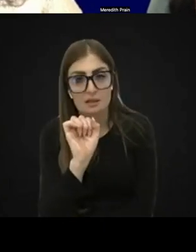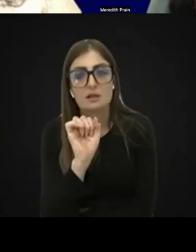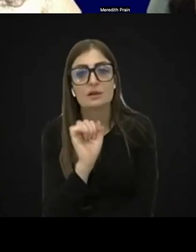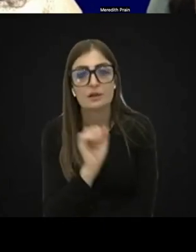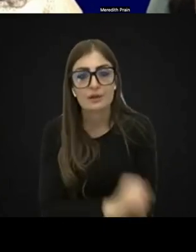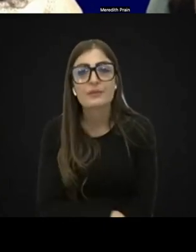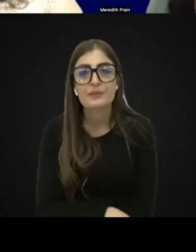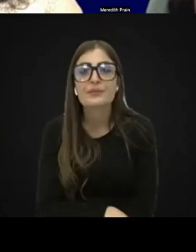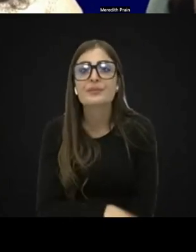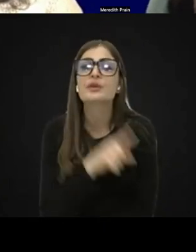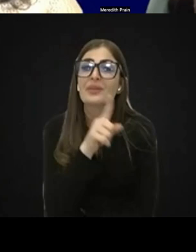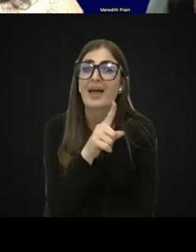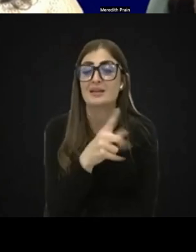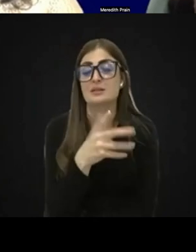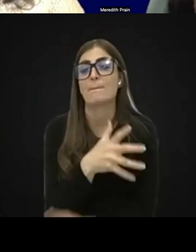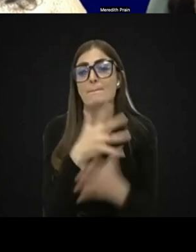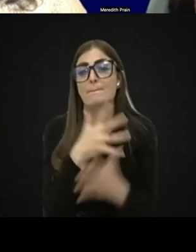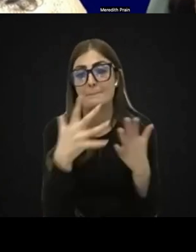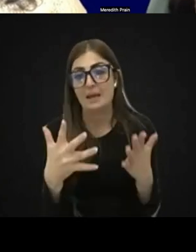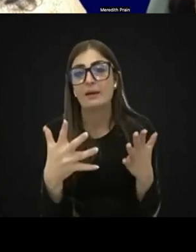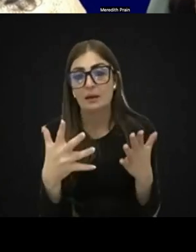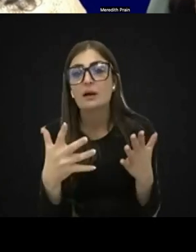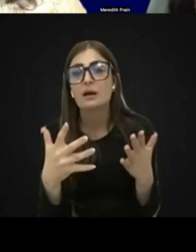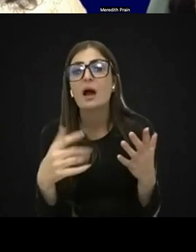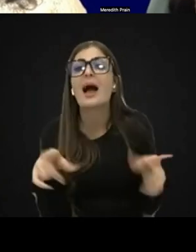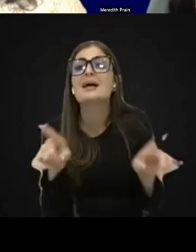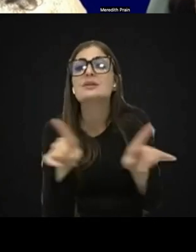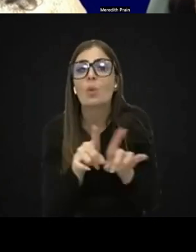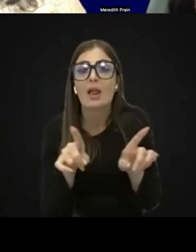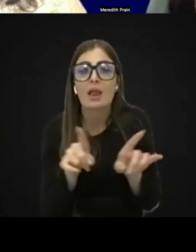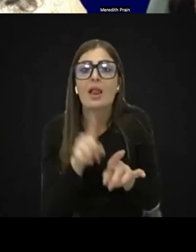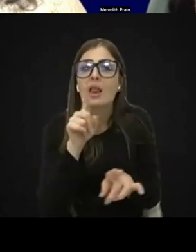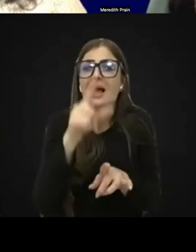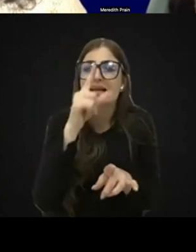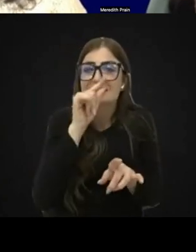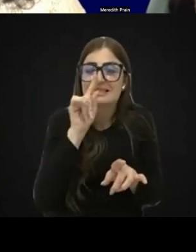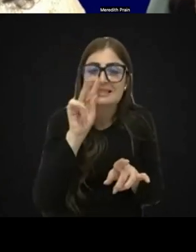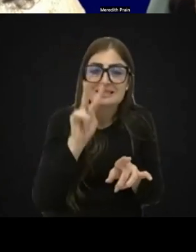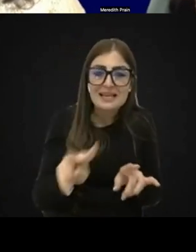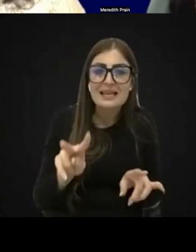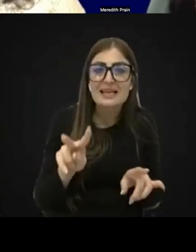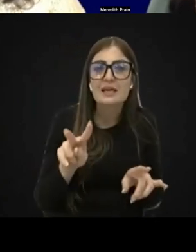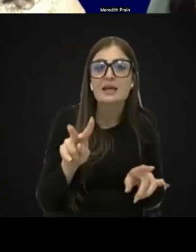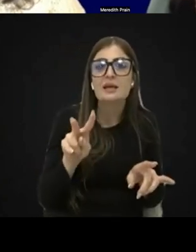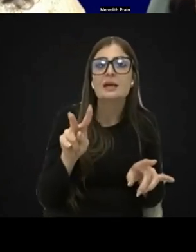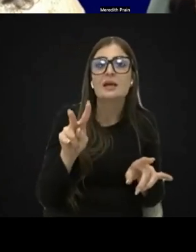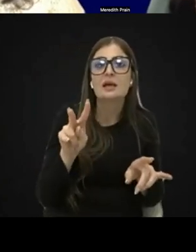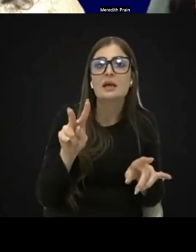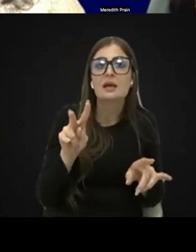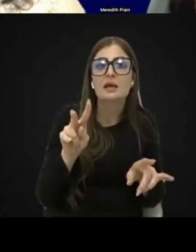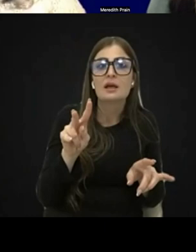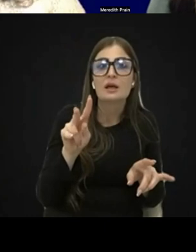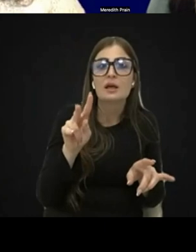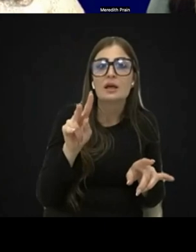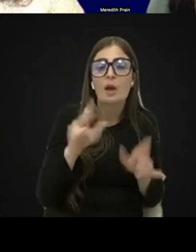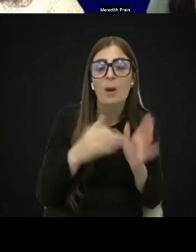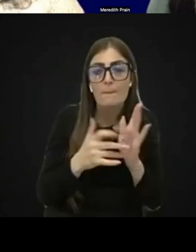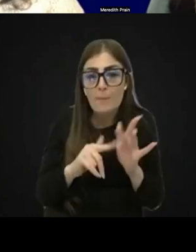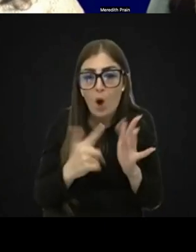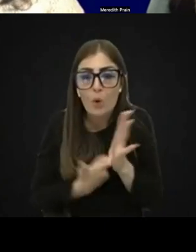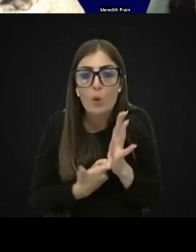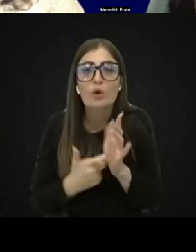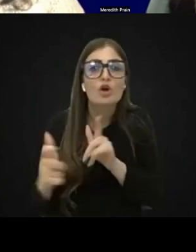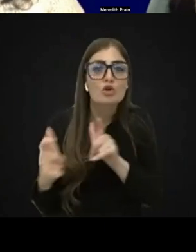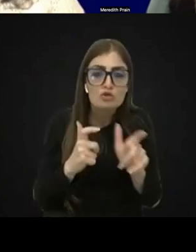quite significant one. then I also see potentially their motor control or the